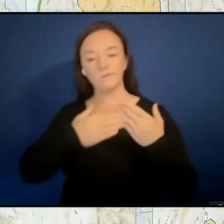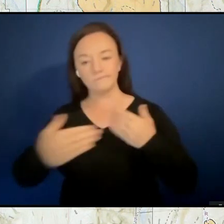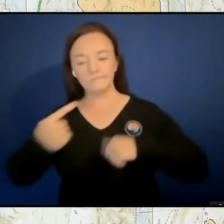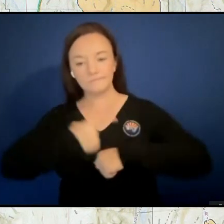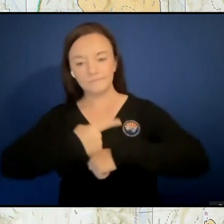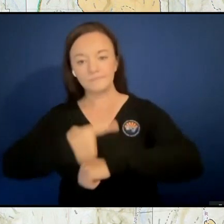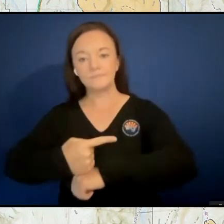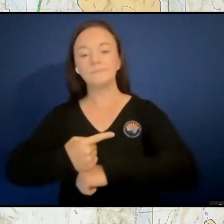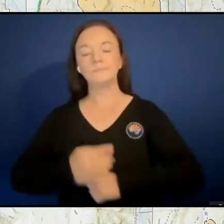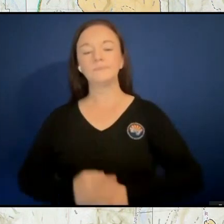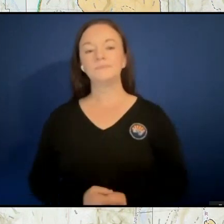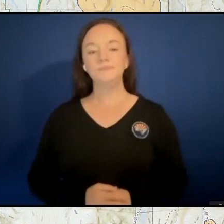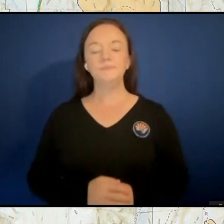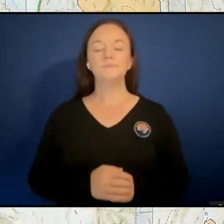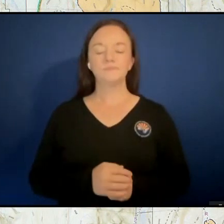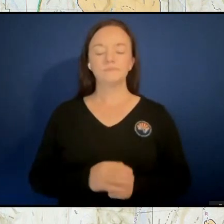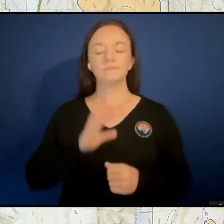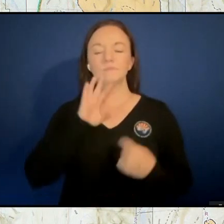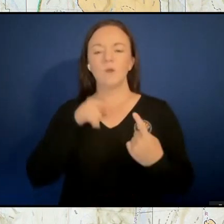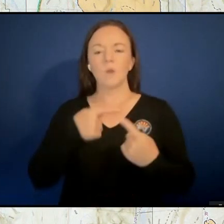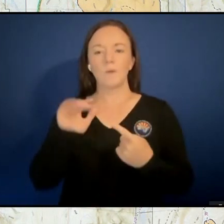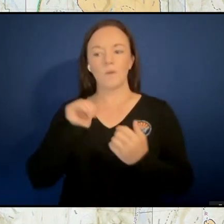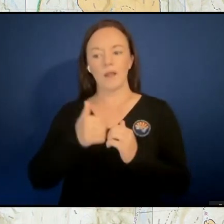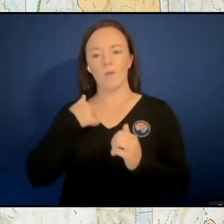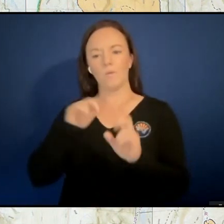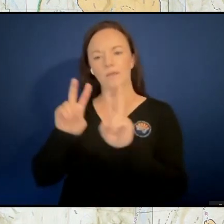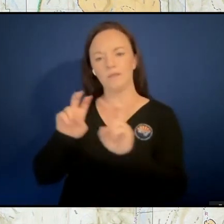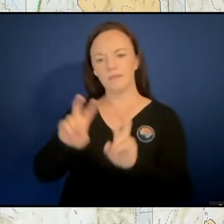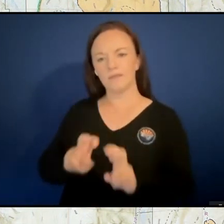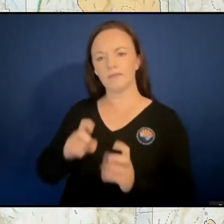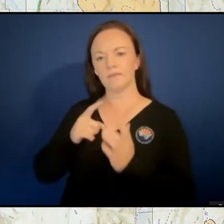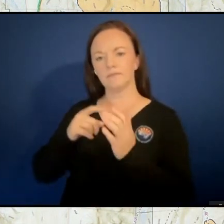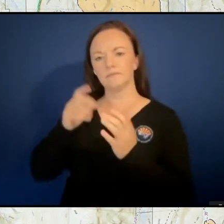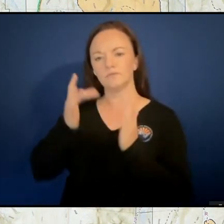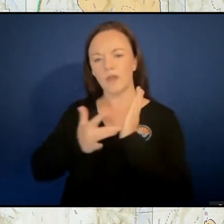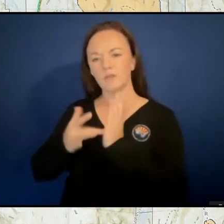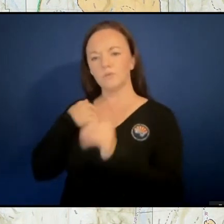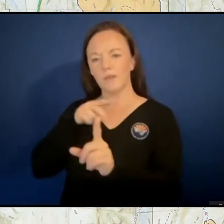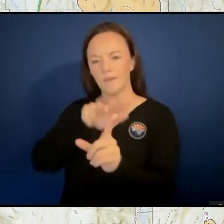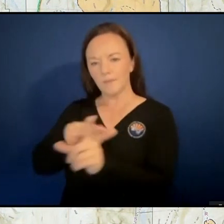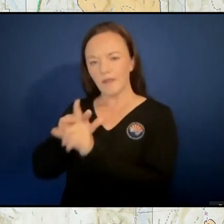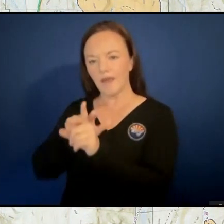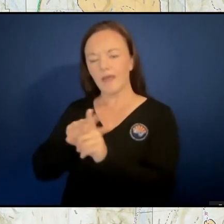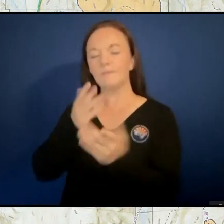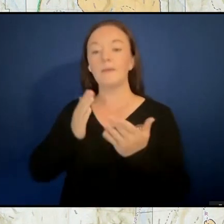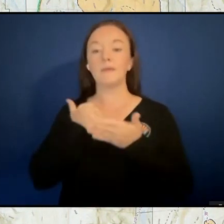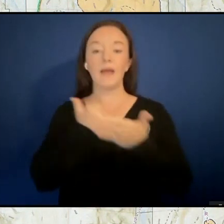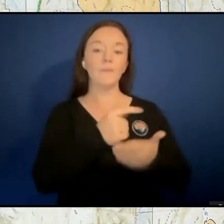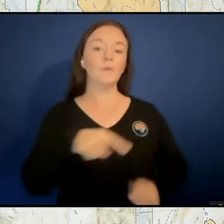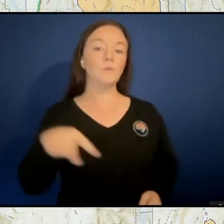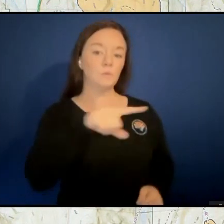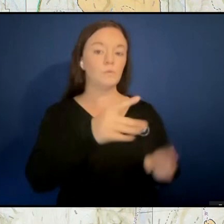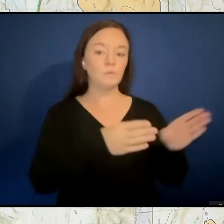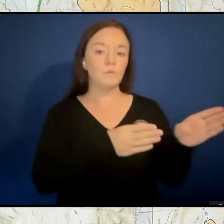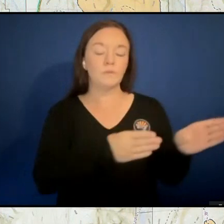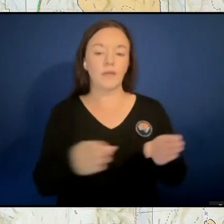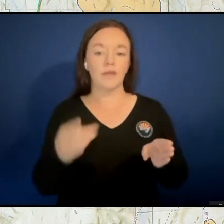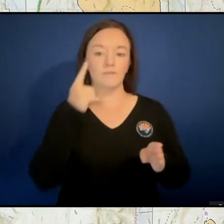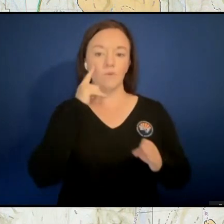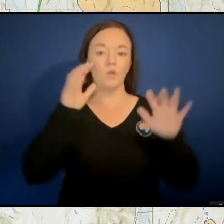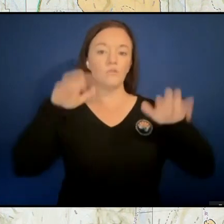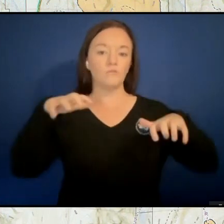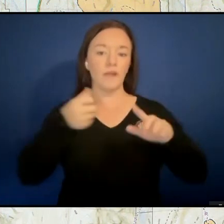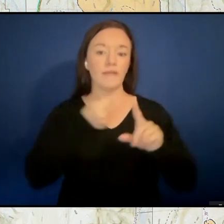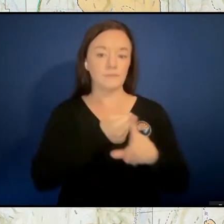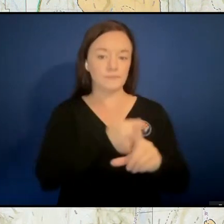way that, some things that we apply that may be useful to you all as you plan for the, the rain events that are, that are certainly on the horizon and may